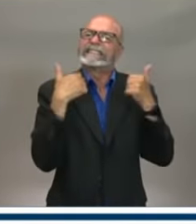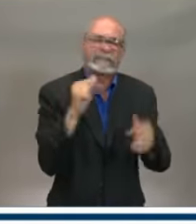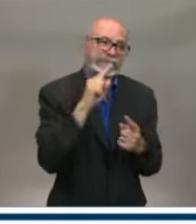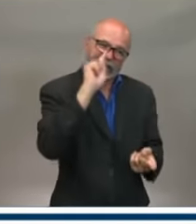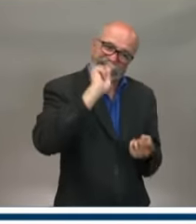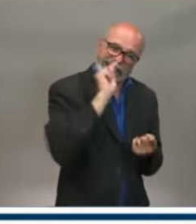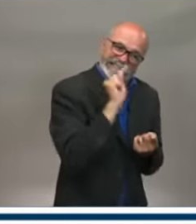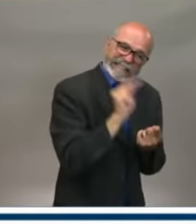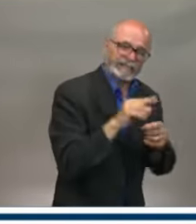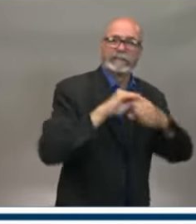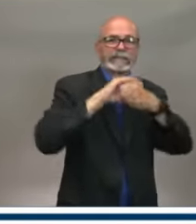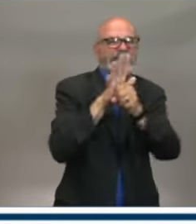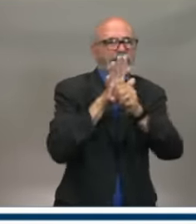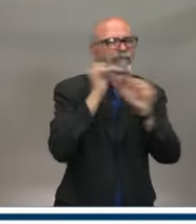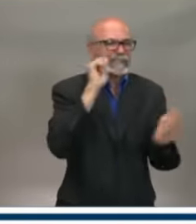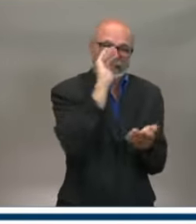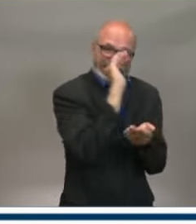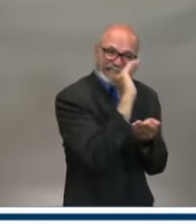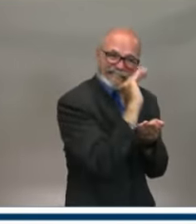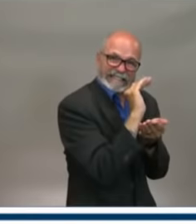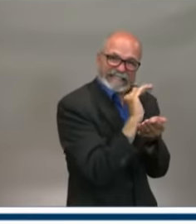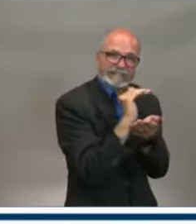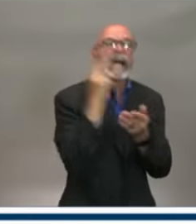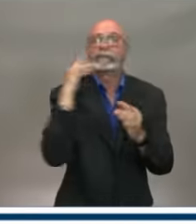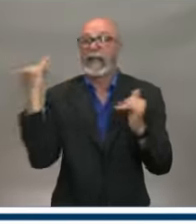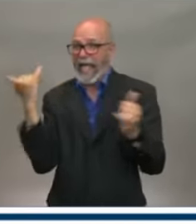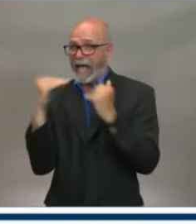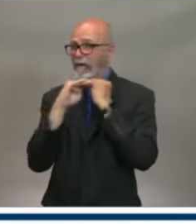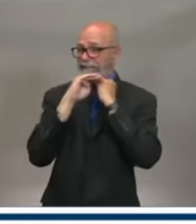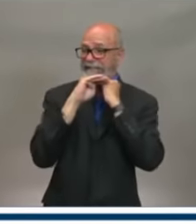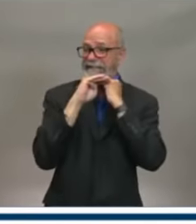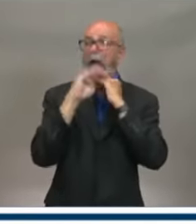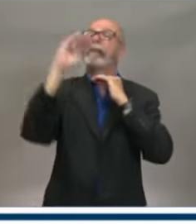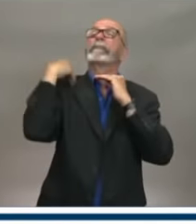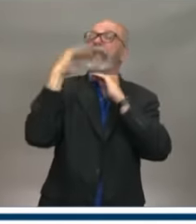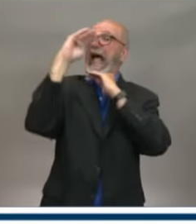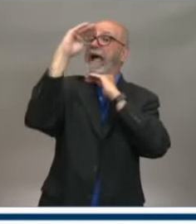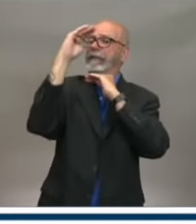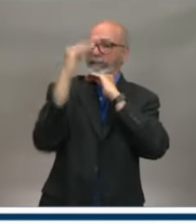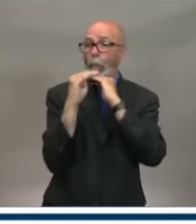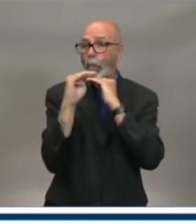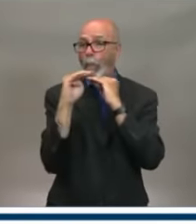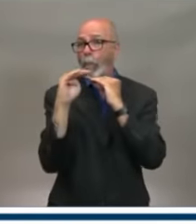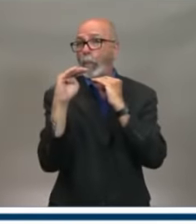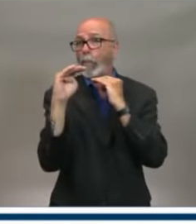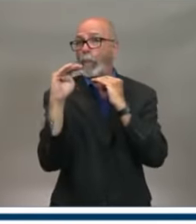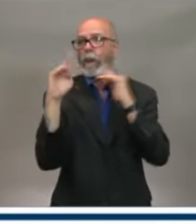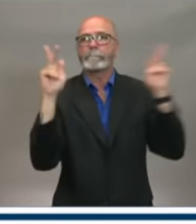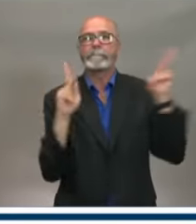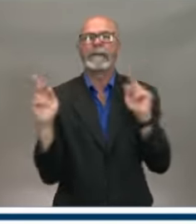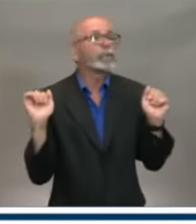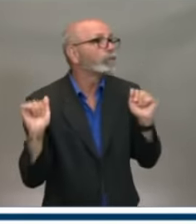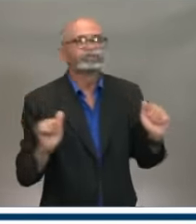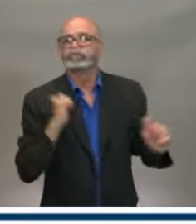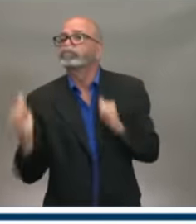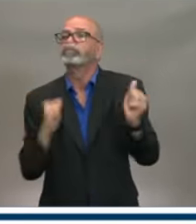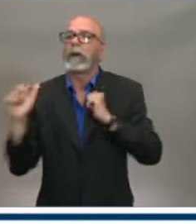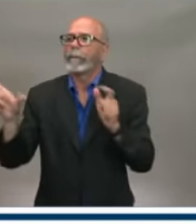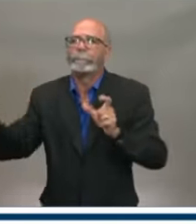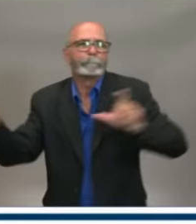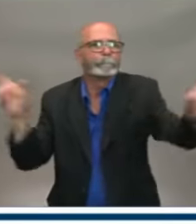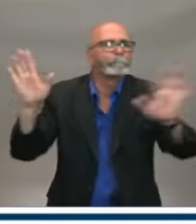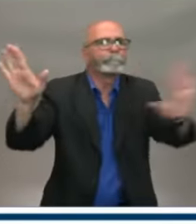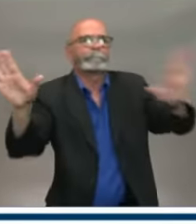now where we have a very flat curve. All Nova Scotians have risen to this unprecedented challenge and it's because of